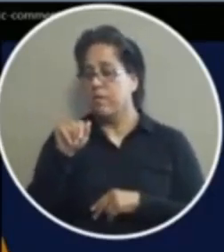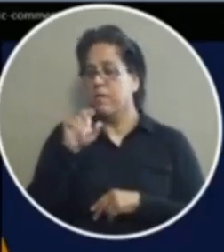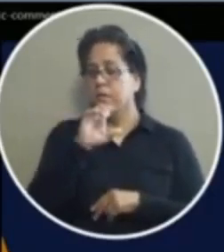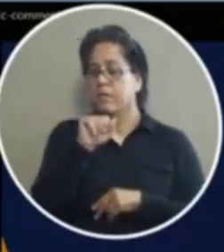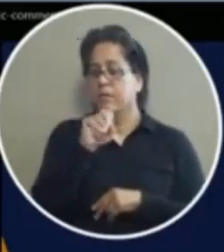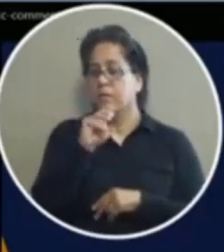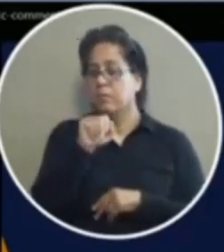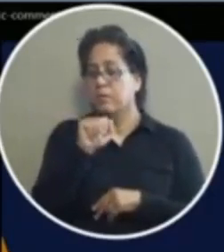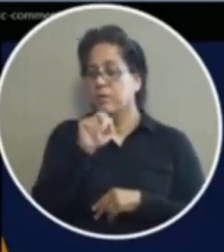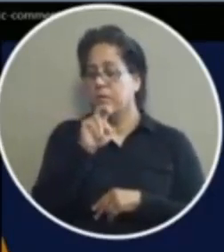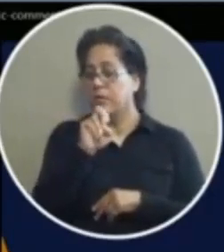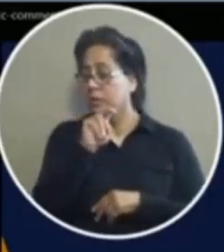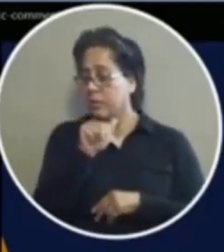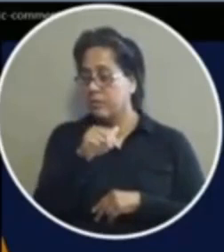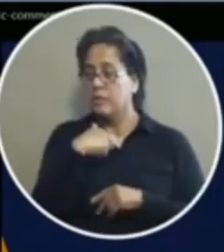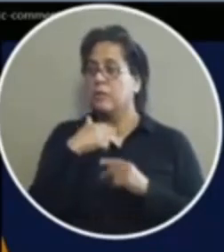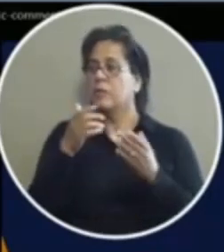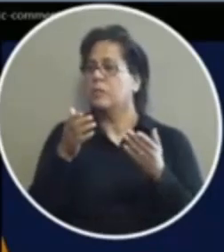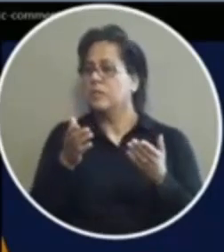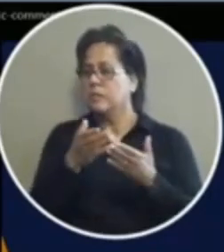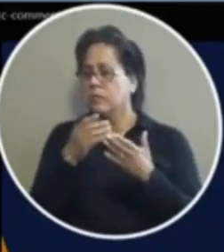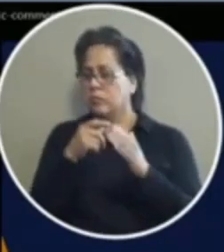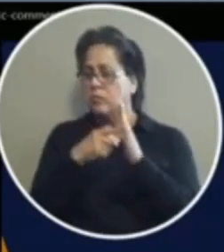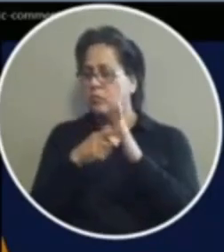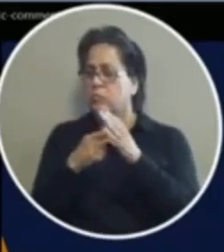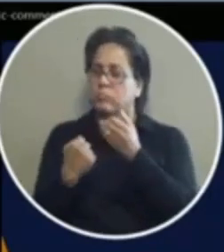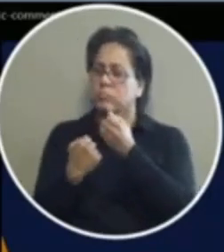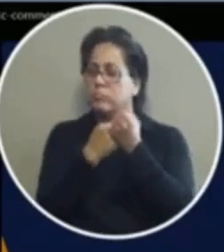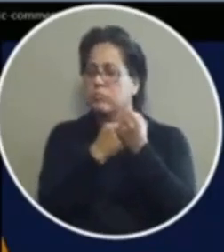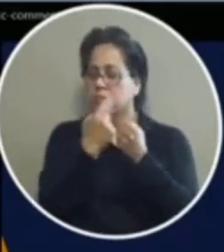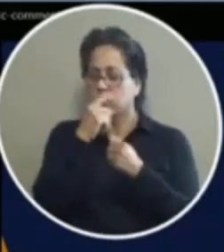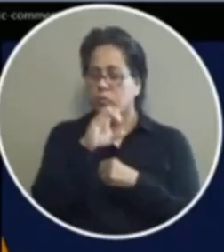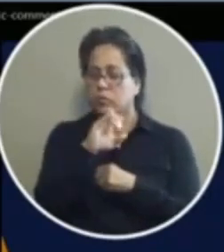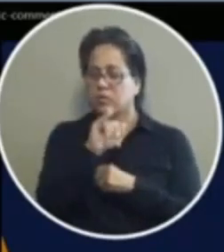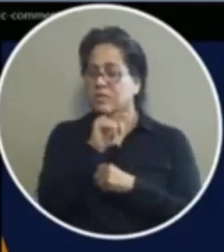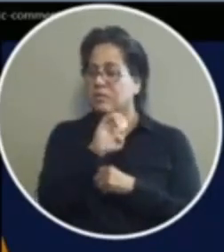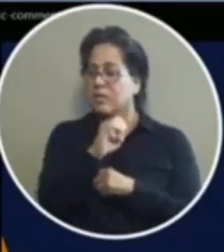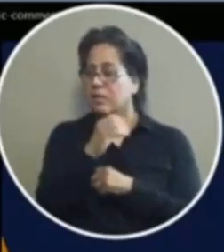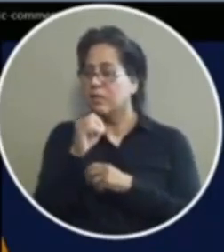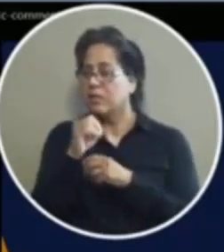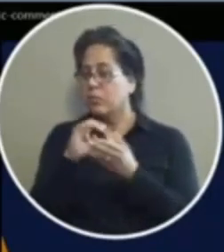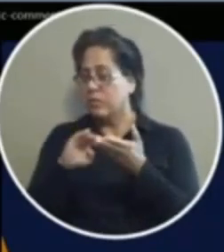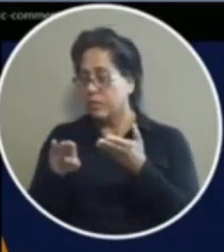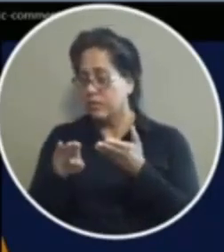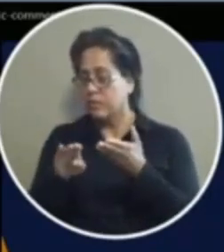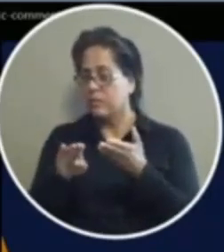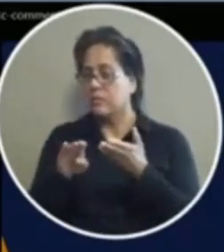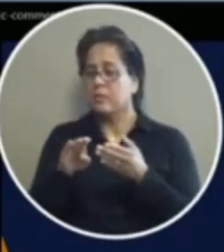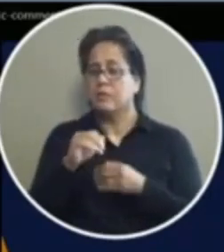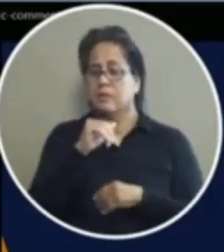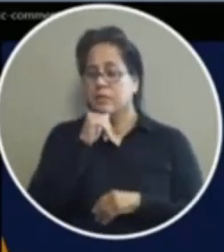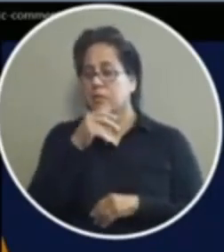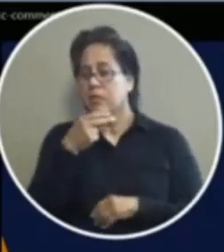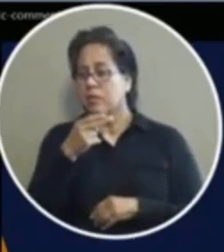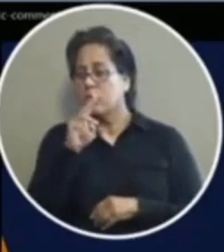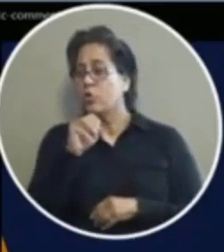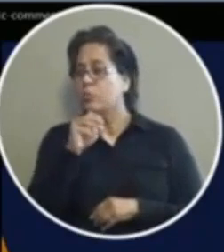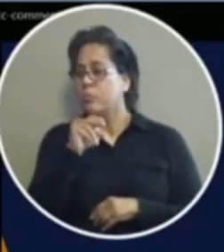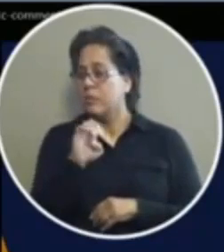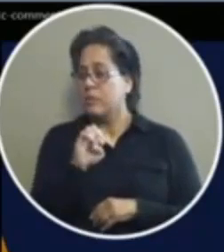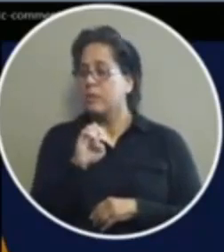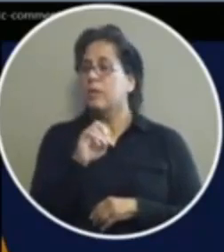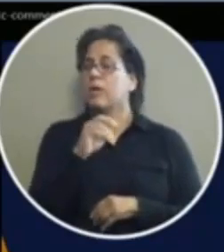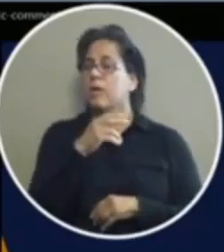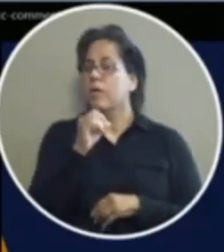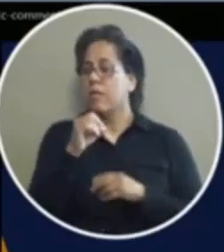i come uh here today to show my support of the site and release program in el paso i don't think it's humane to tell a city to tell a